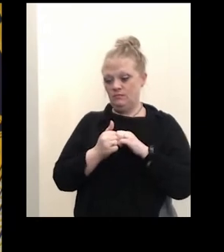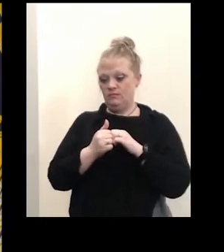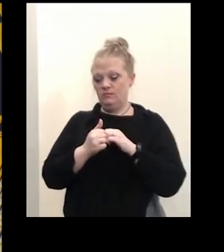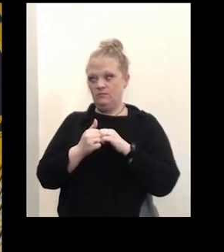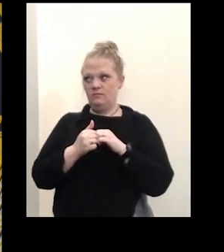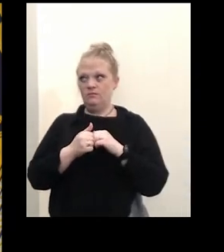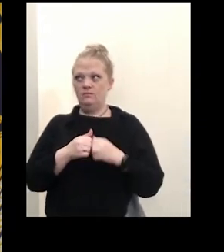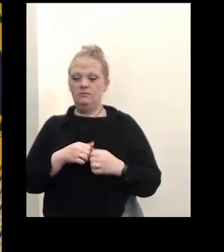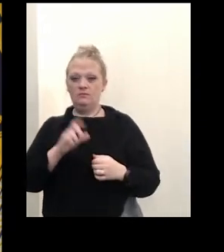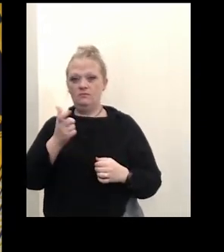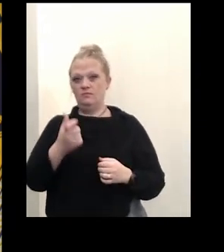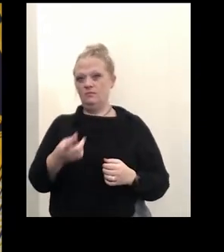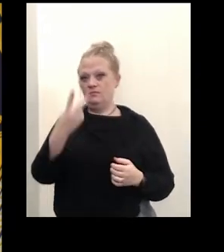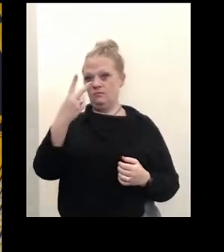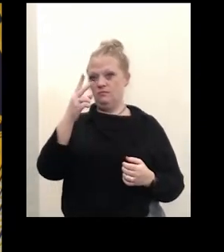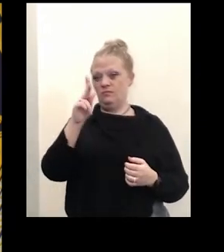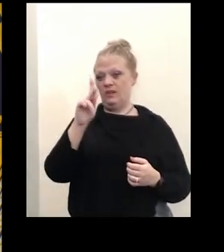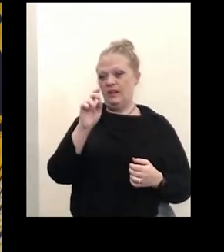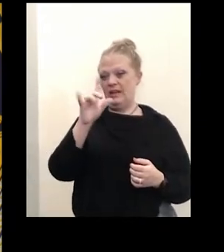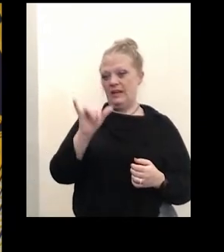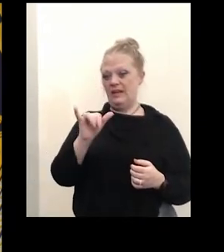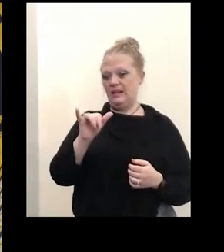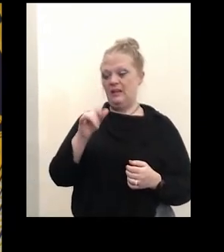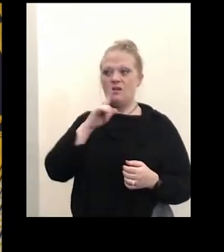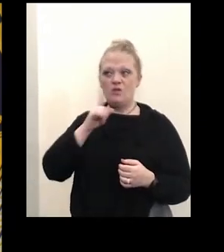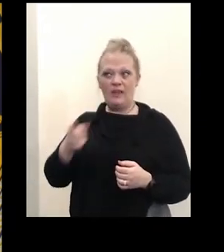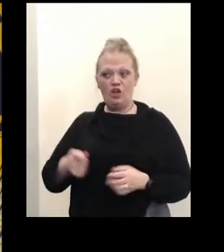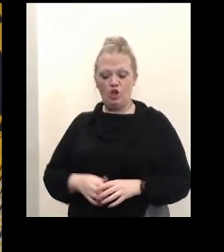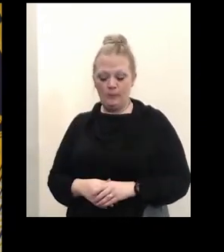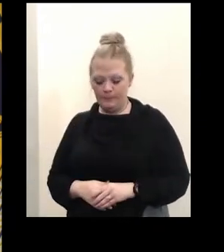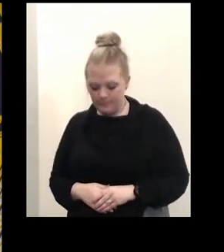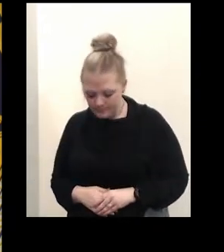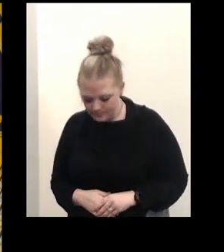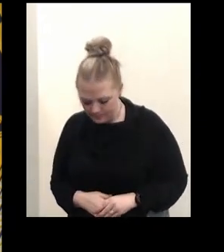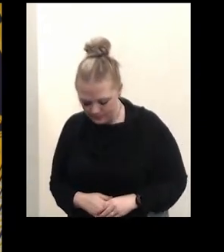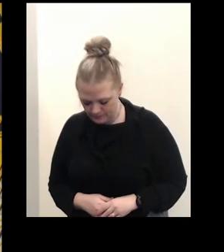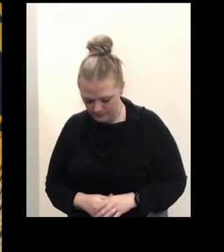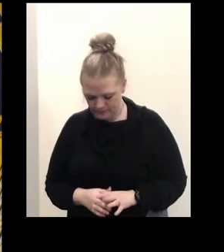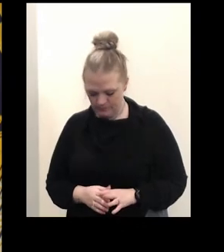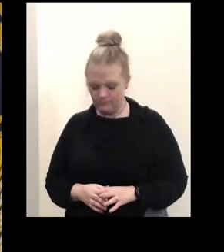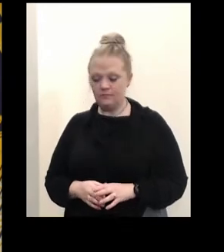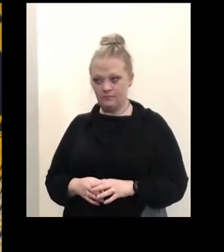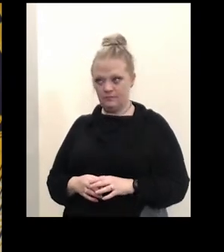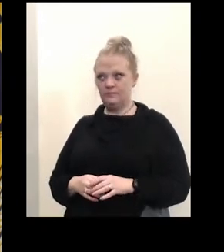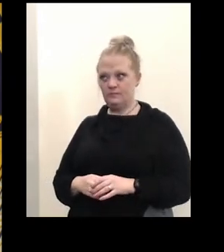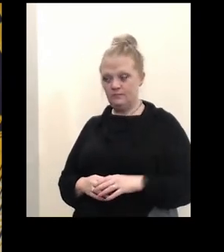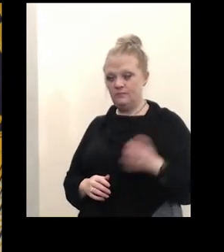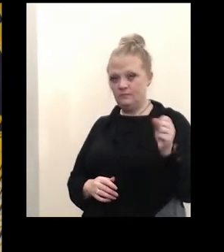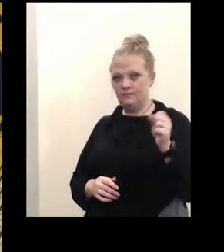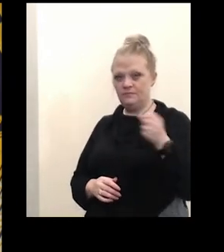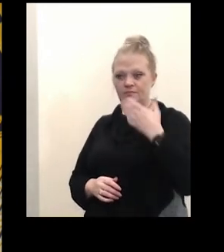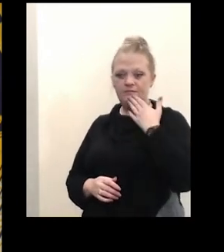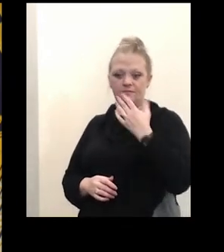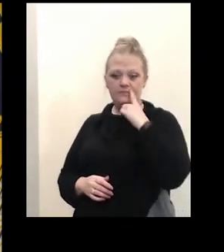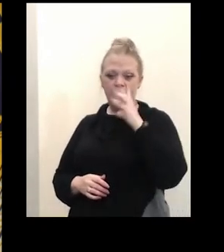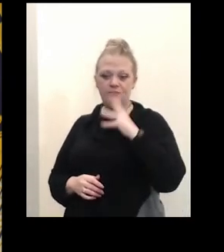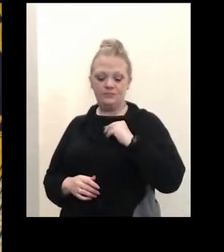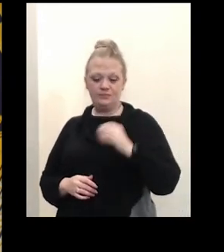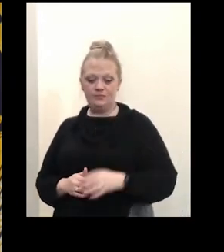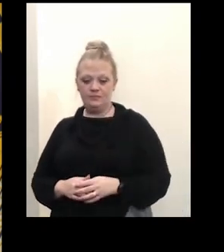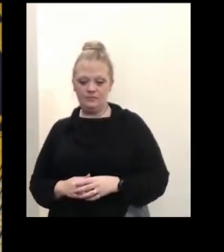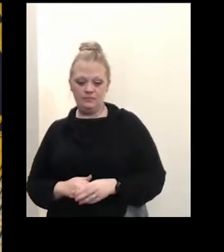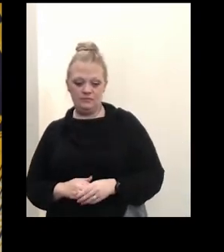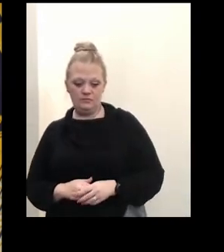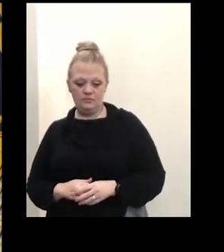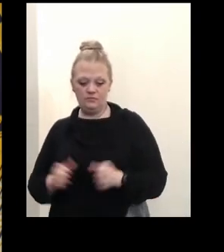uh channel two kelly dudzig are you on kelly i am here thank you for taking my question so with